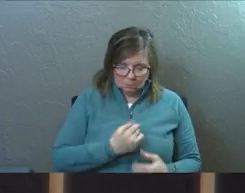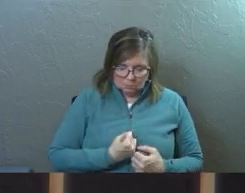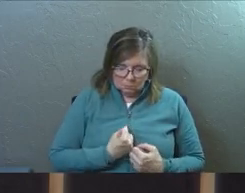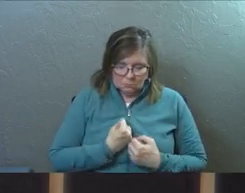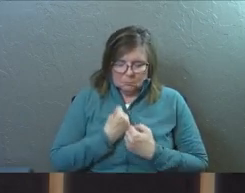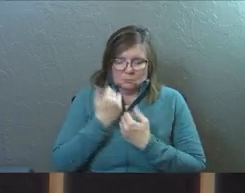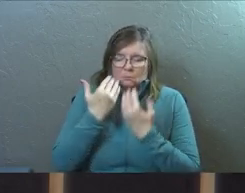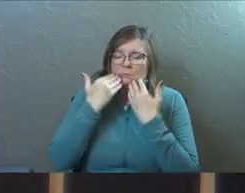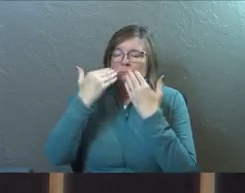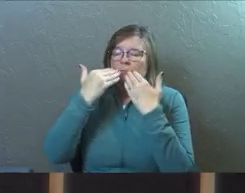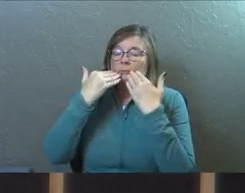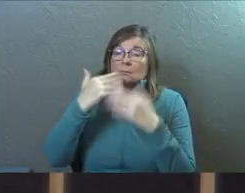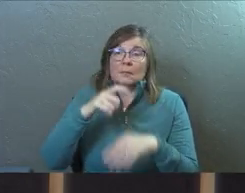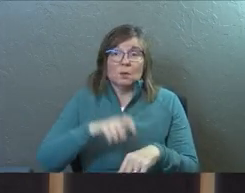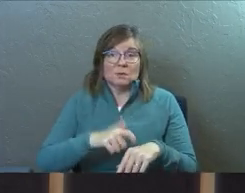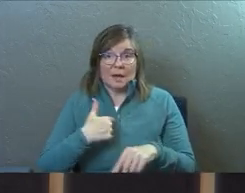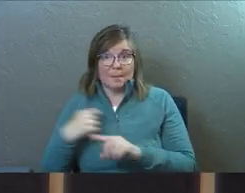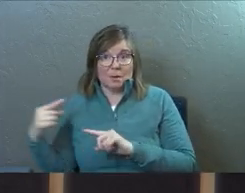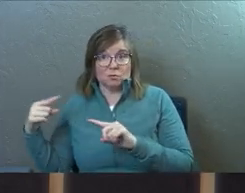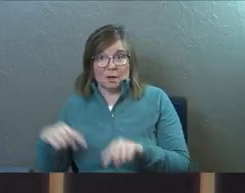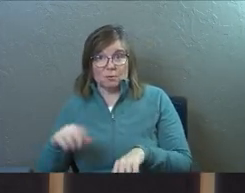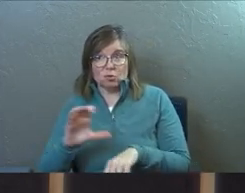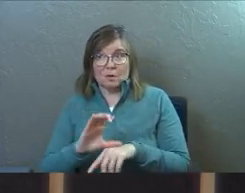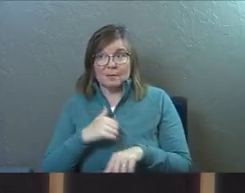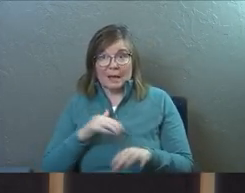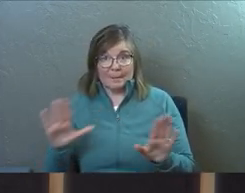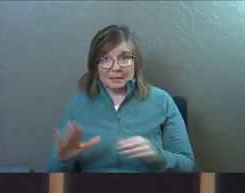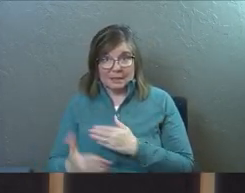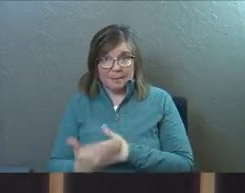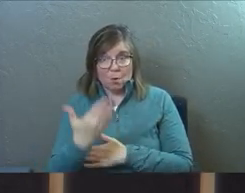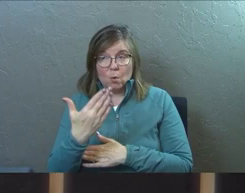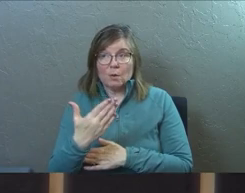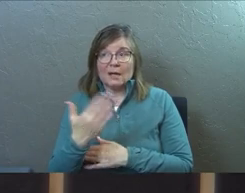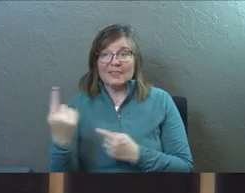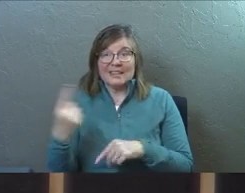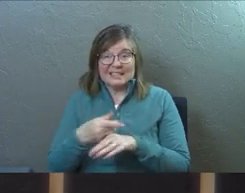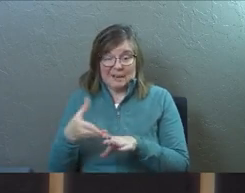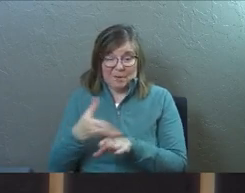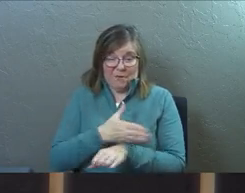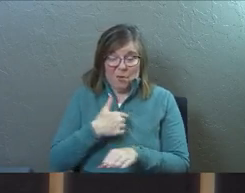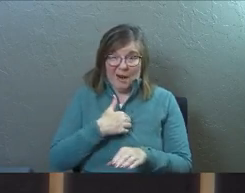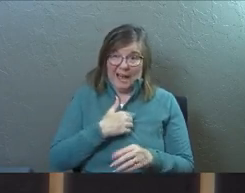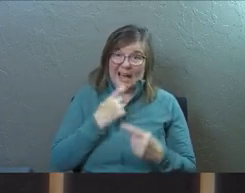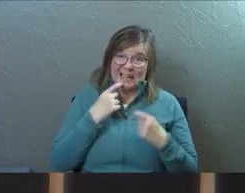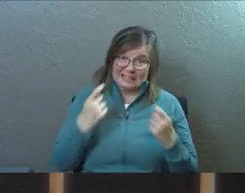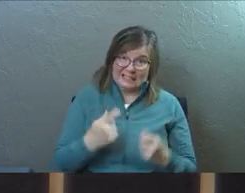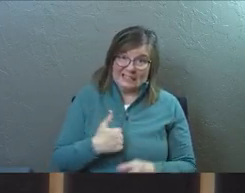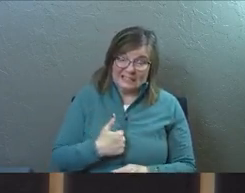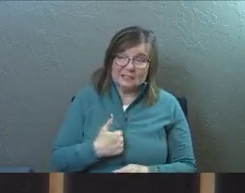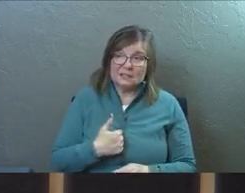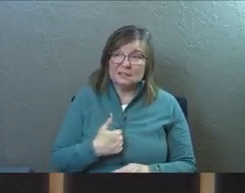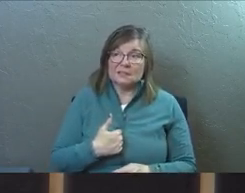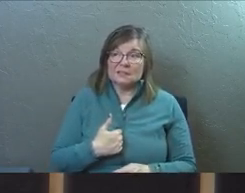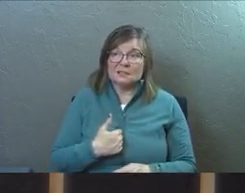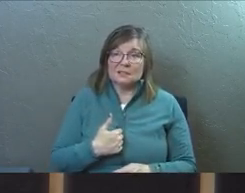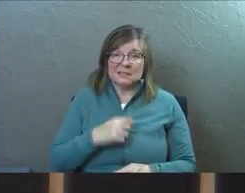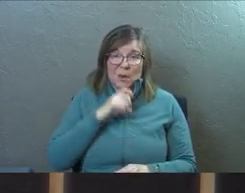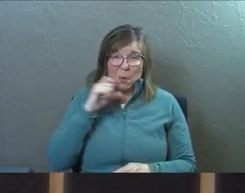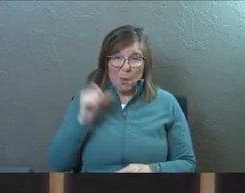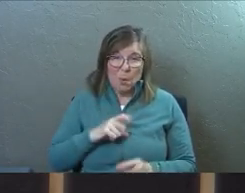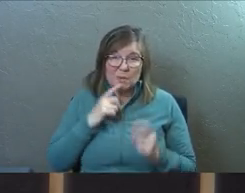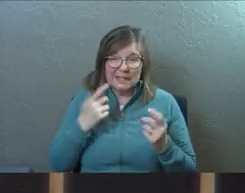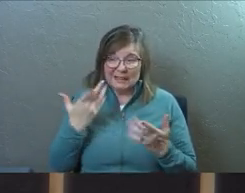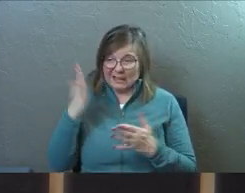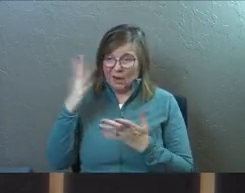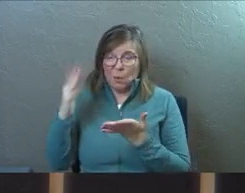time that I was coming to church, and I came on a Sunday morning, and the day before I had fallen into sin. I'd fallen into old